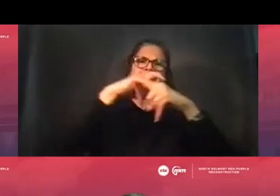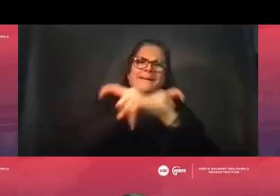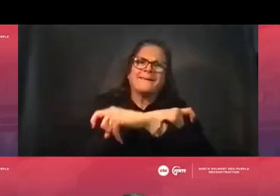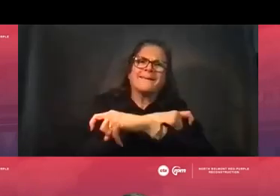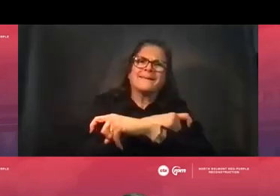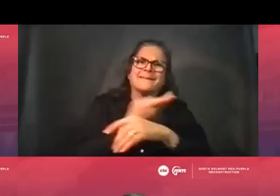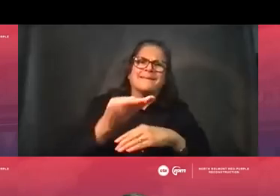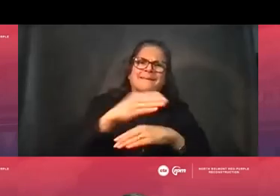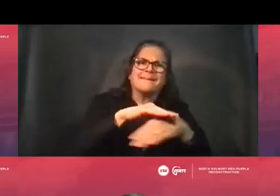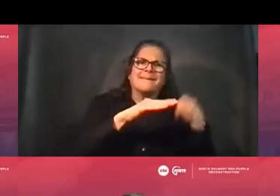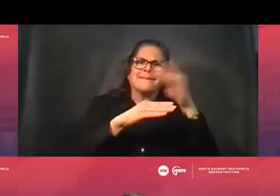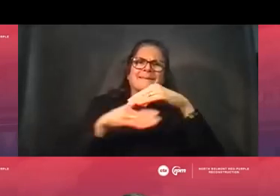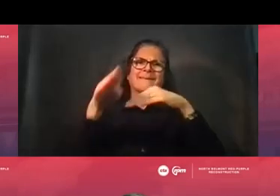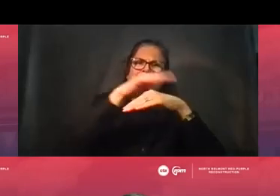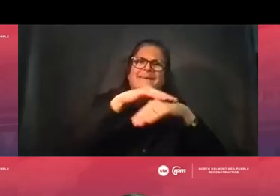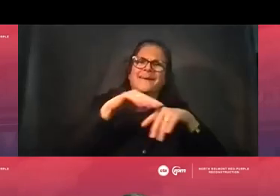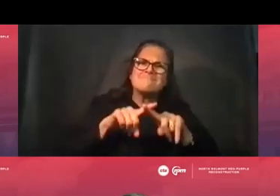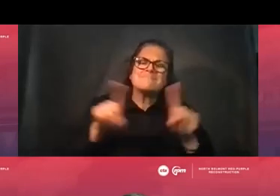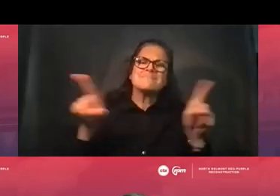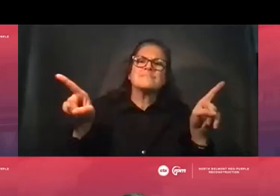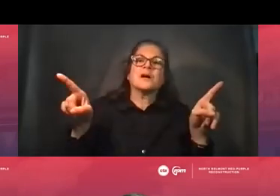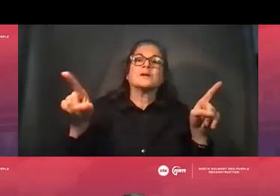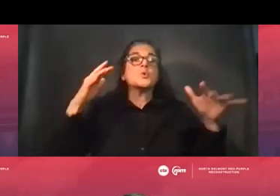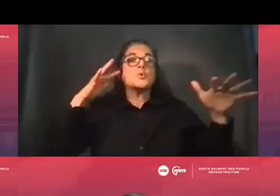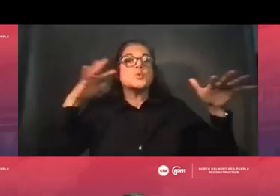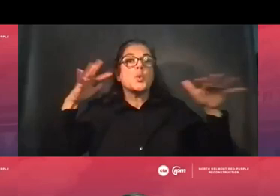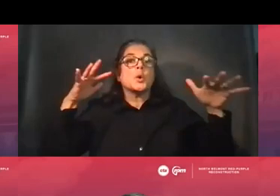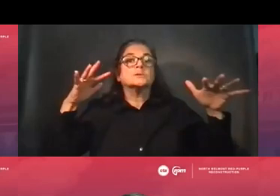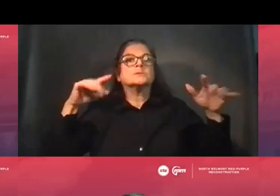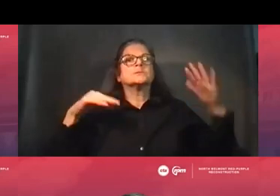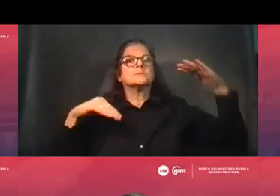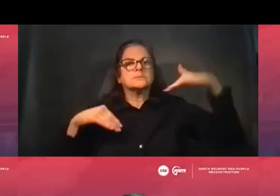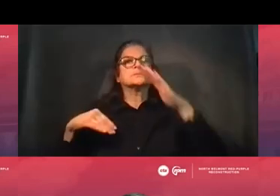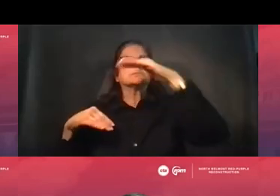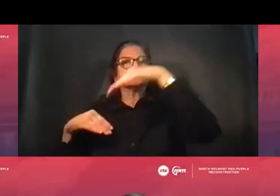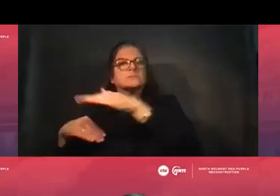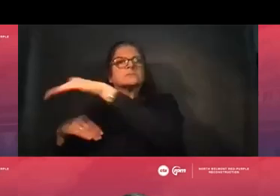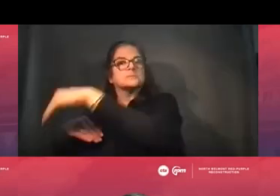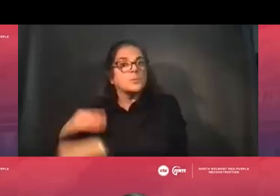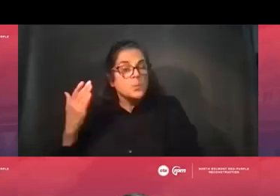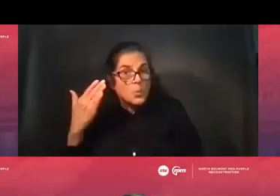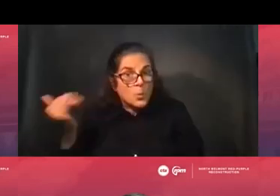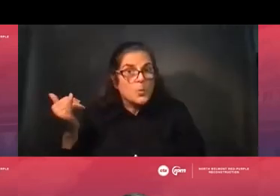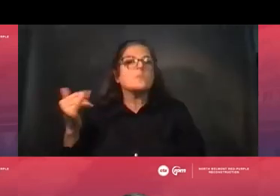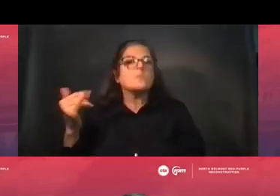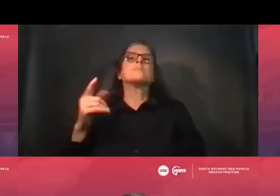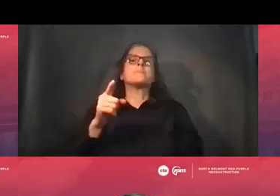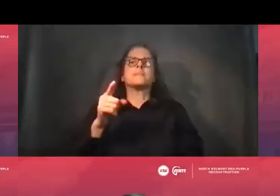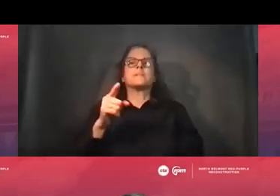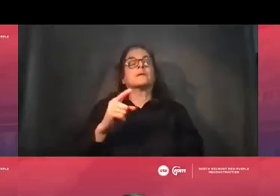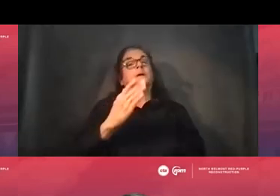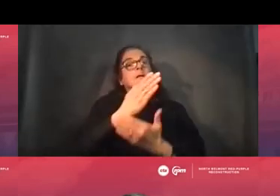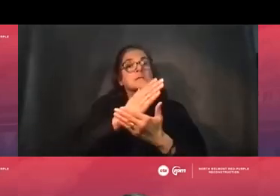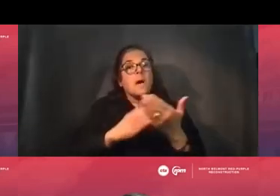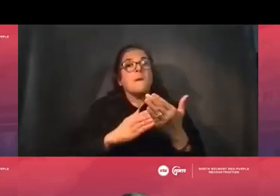also see noise vary over time. As we do various pieces of work, for example, Don talked a little